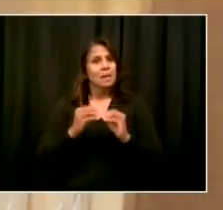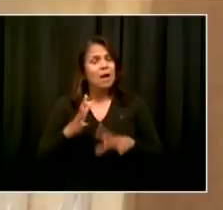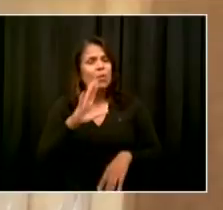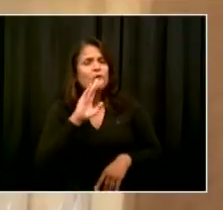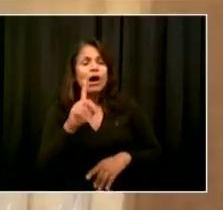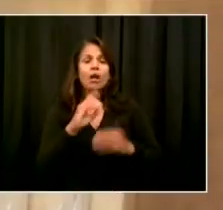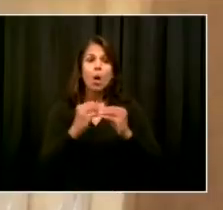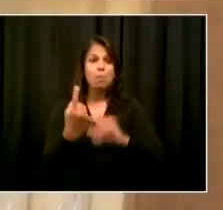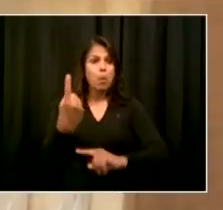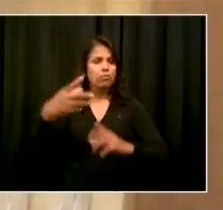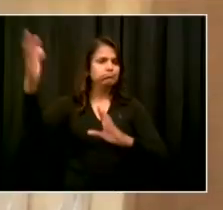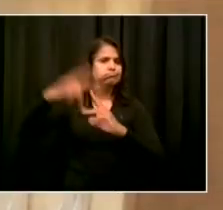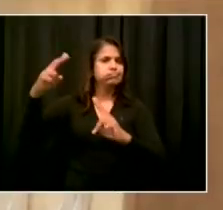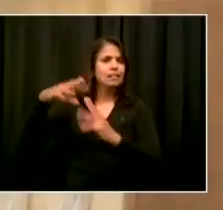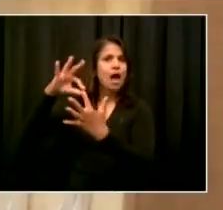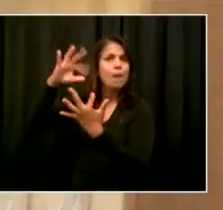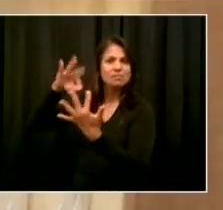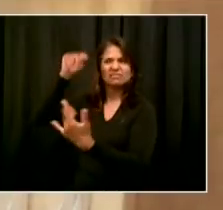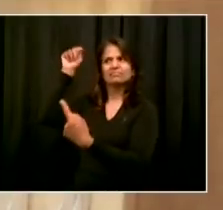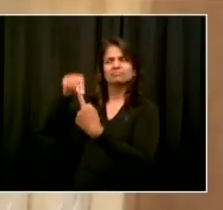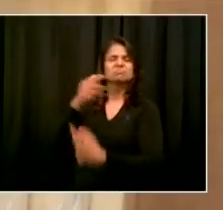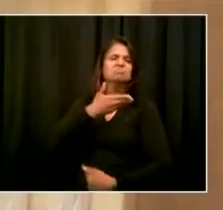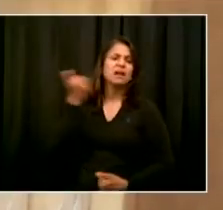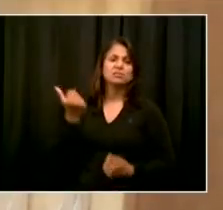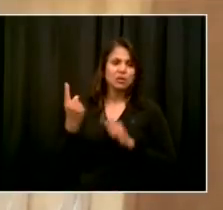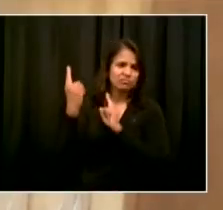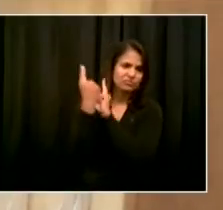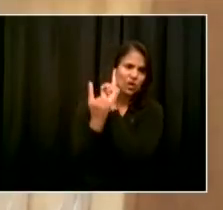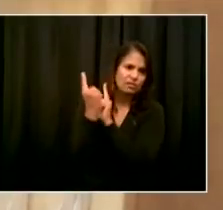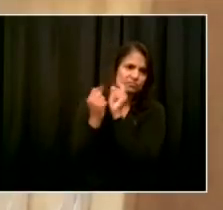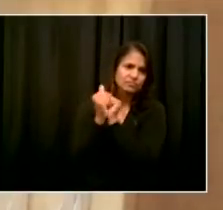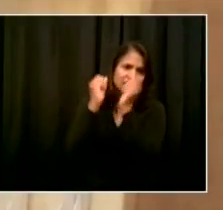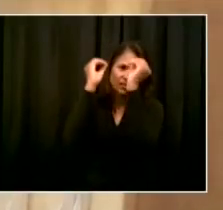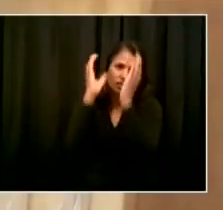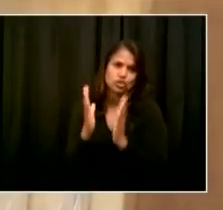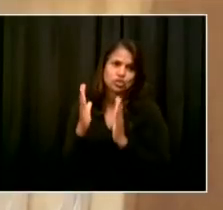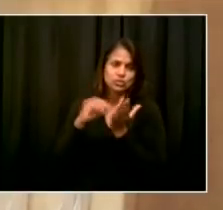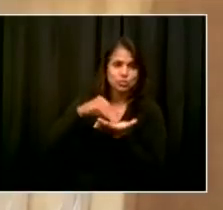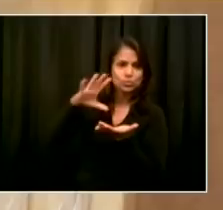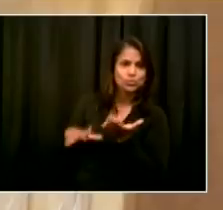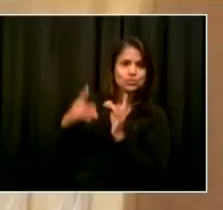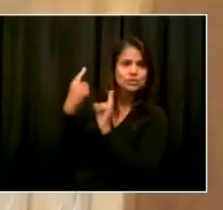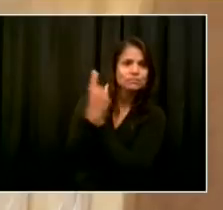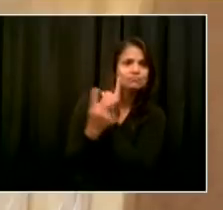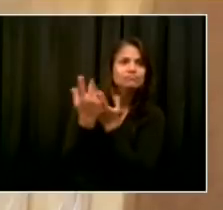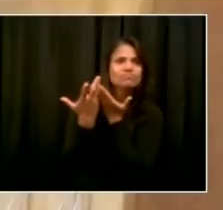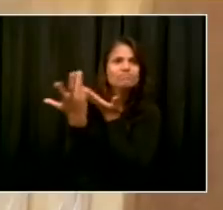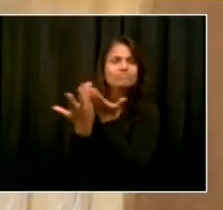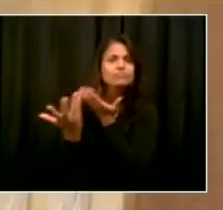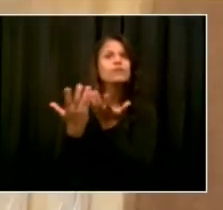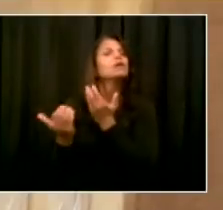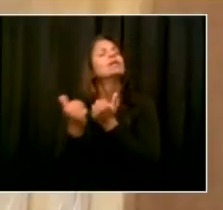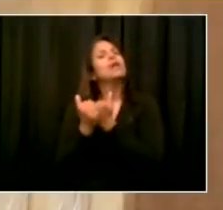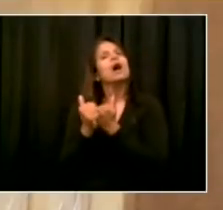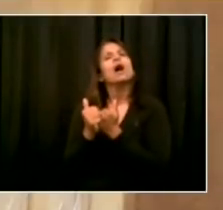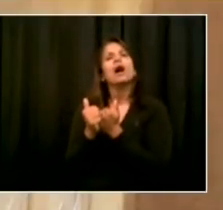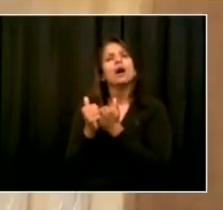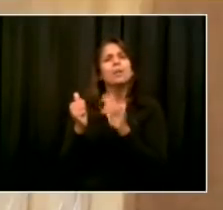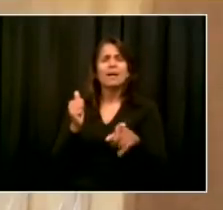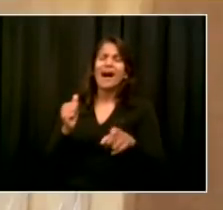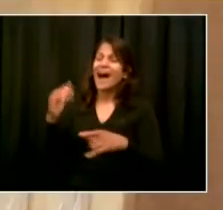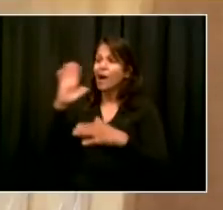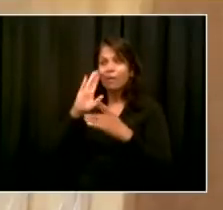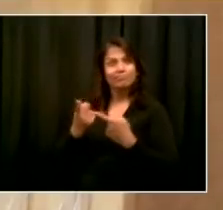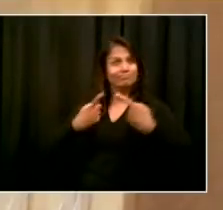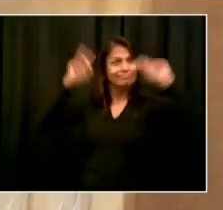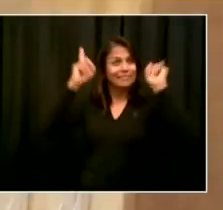situation. That being said, we do know that there are educators in our system that have developed that capacity and have been doing it for a while